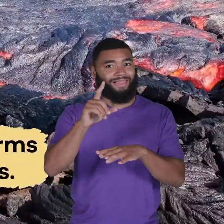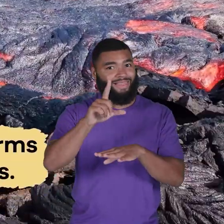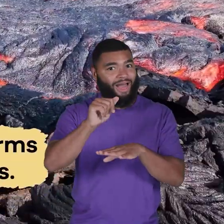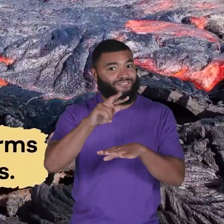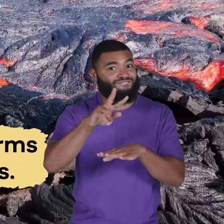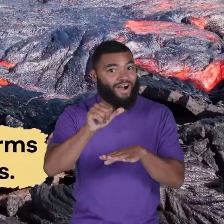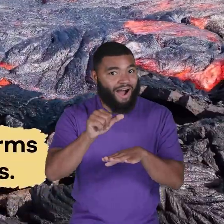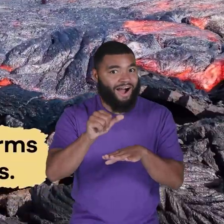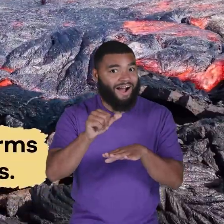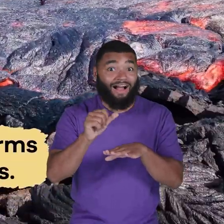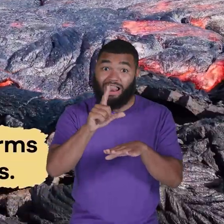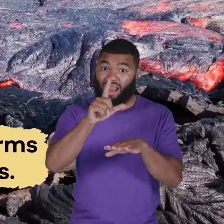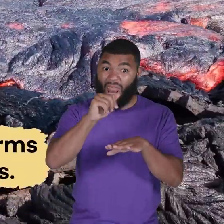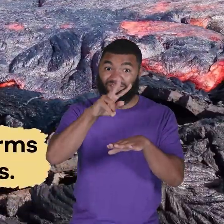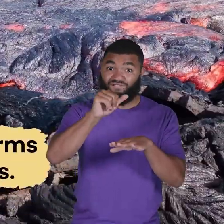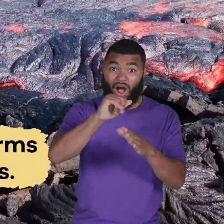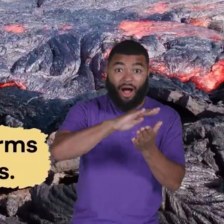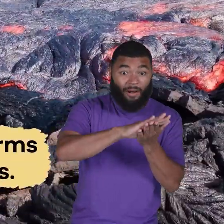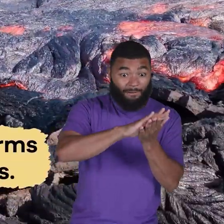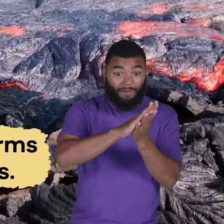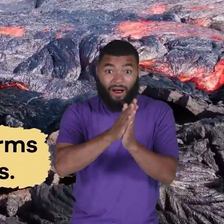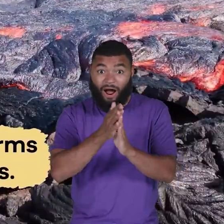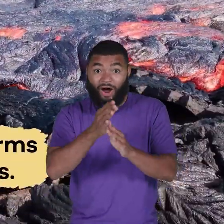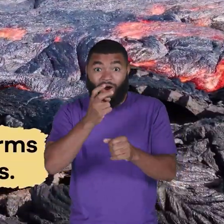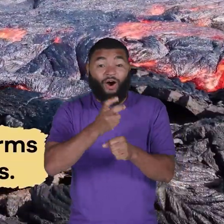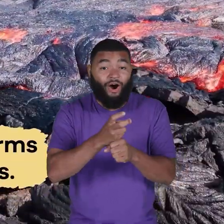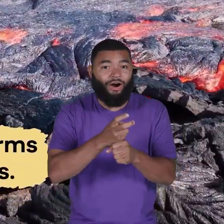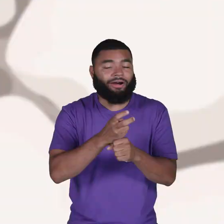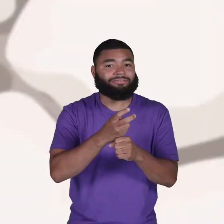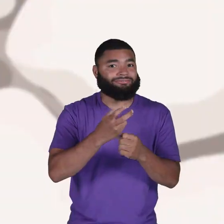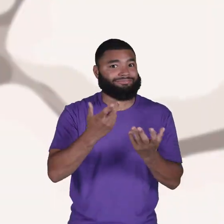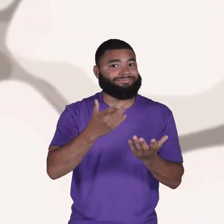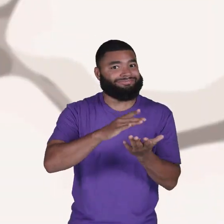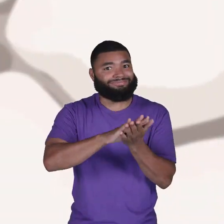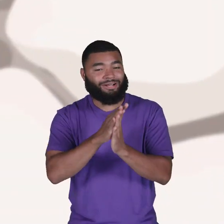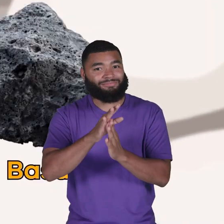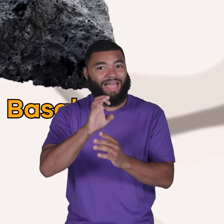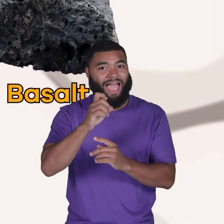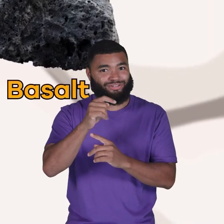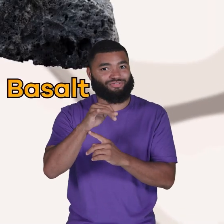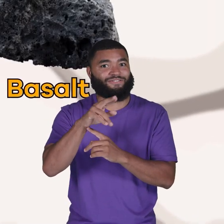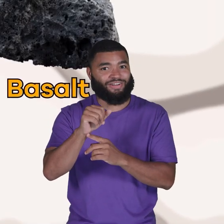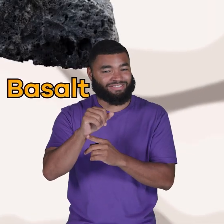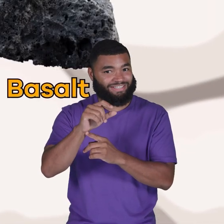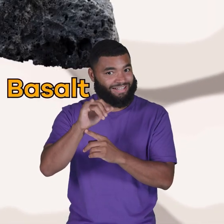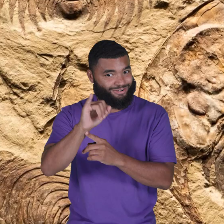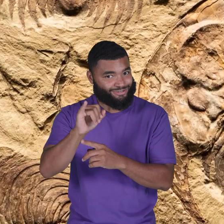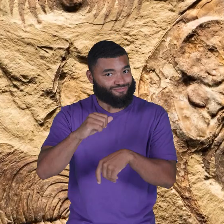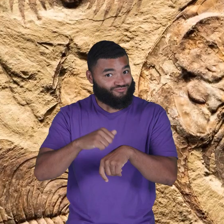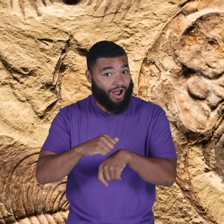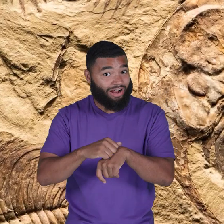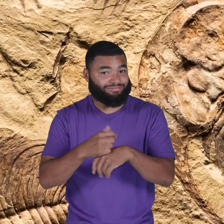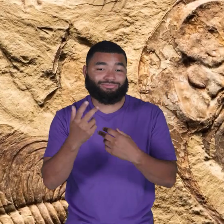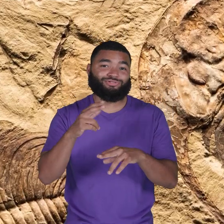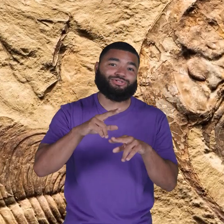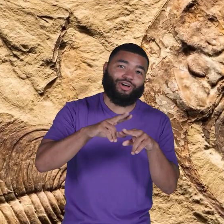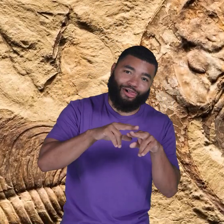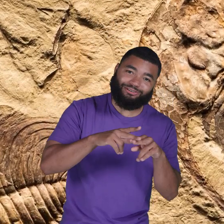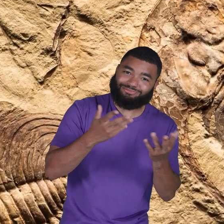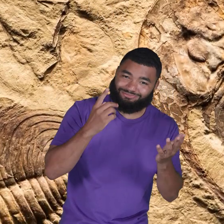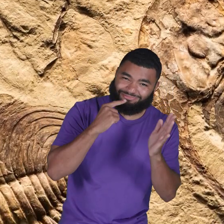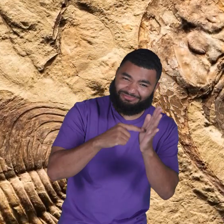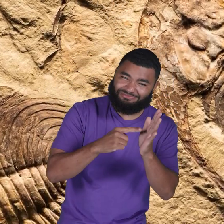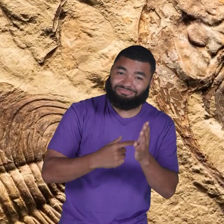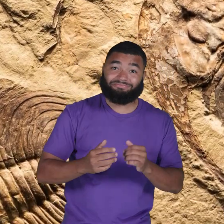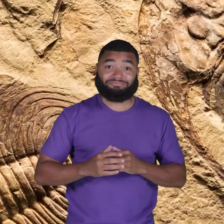hardens, it forms extrusive igneous rocks, like pumice or basalt. These types of